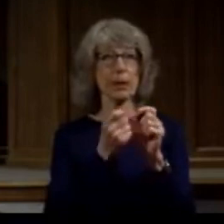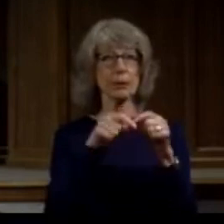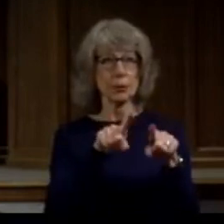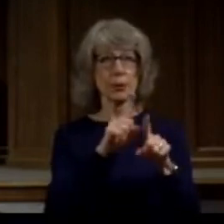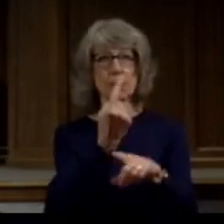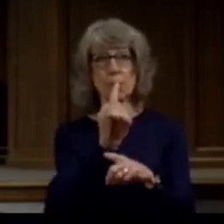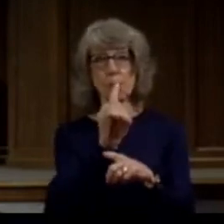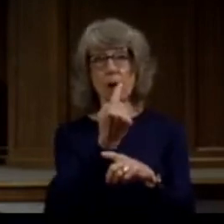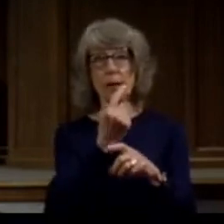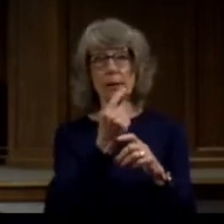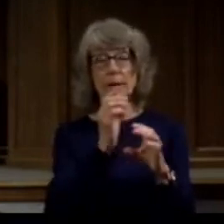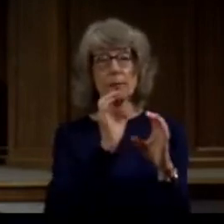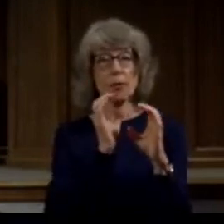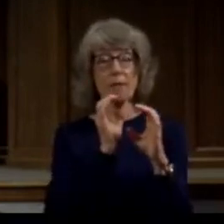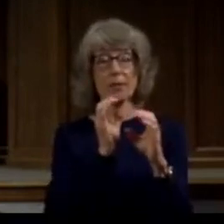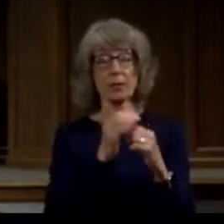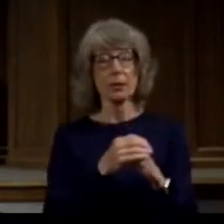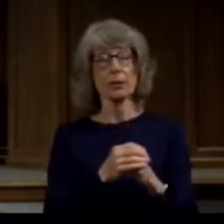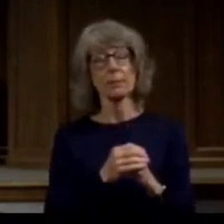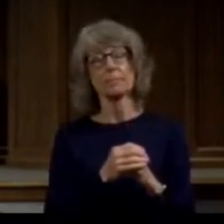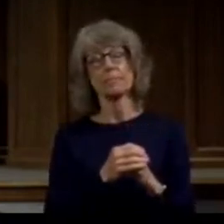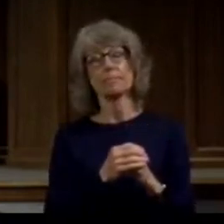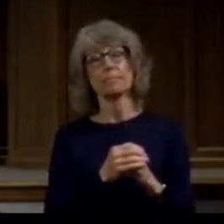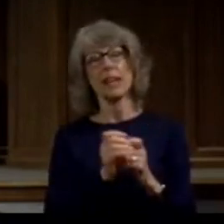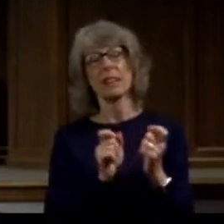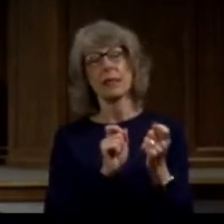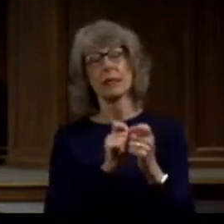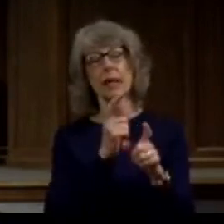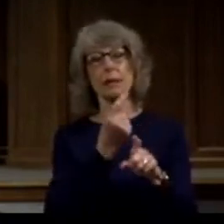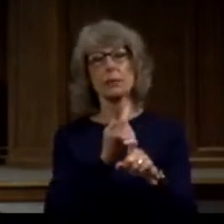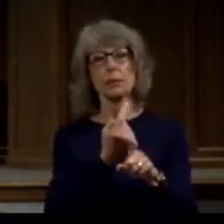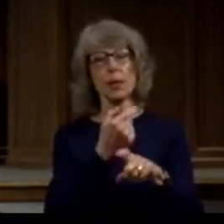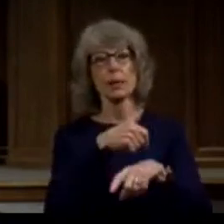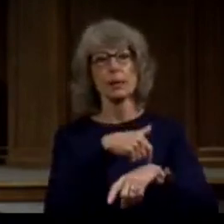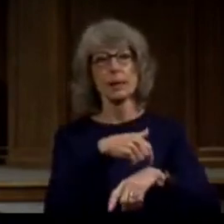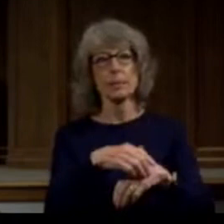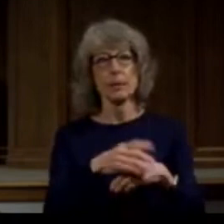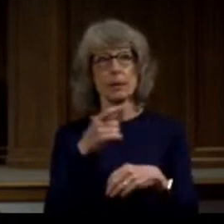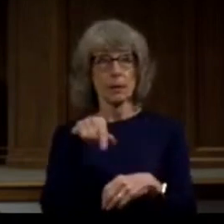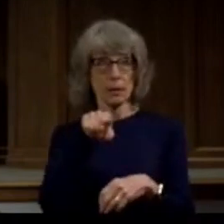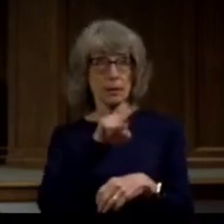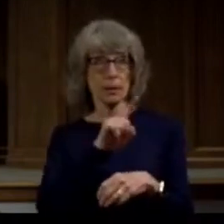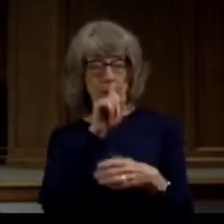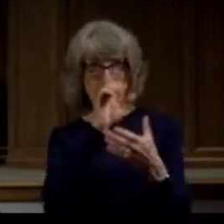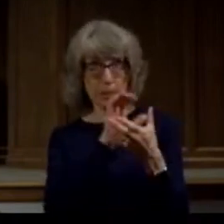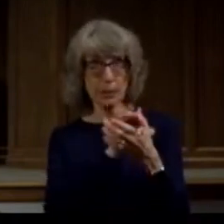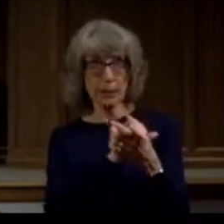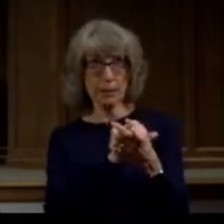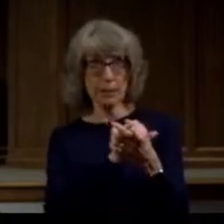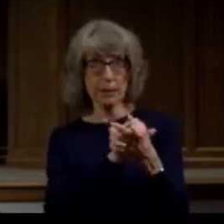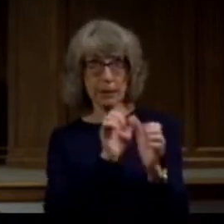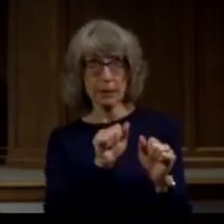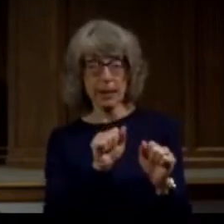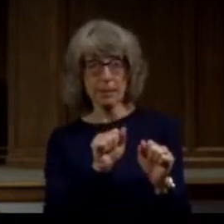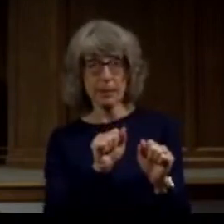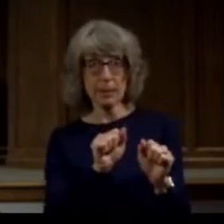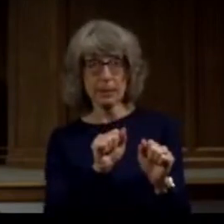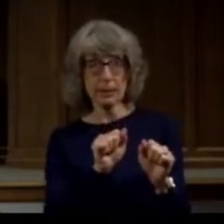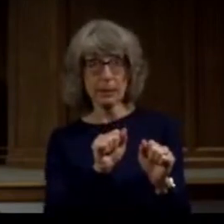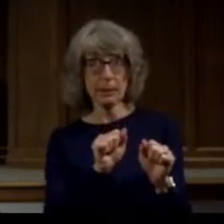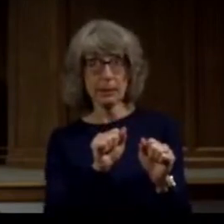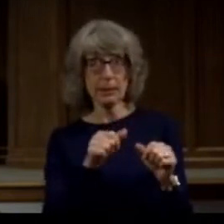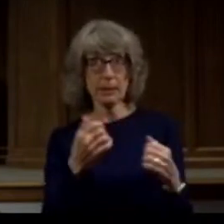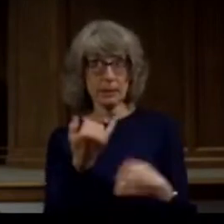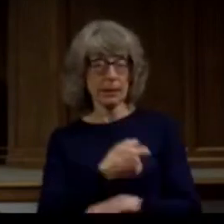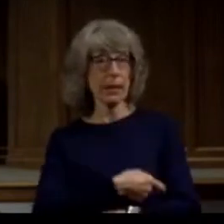Do you believe that that kind of moment could even happen on a day like this